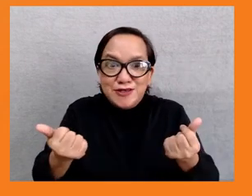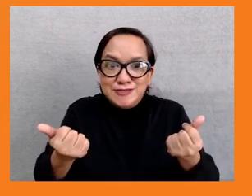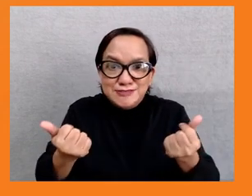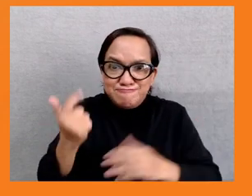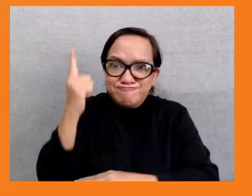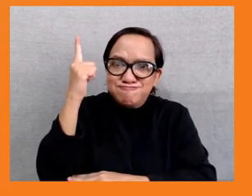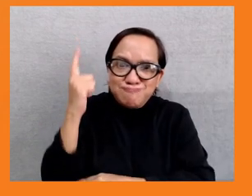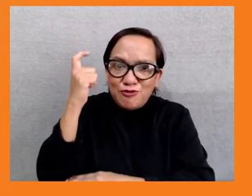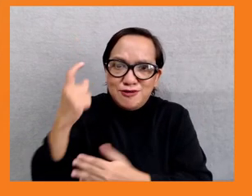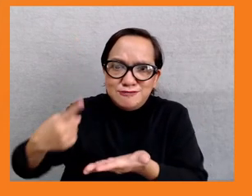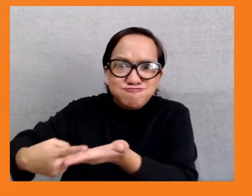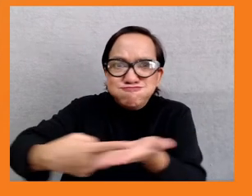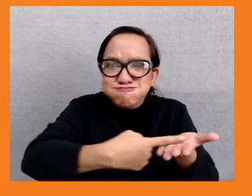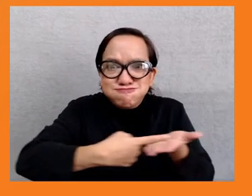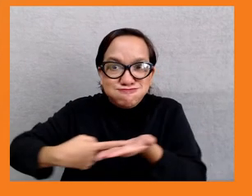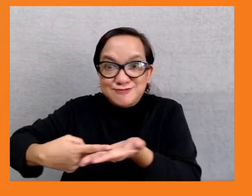Thank you so much.